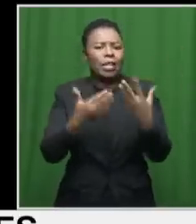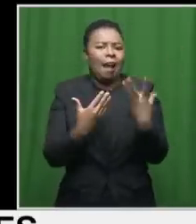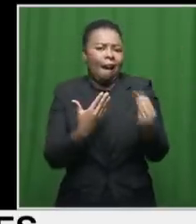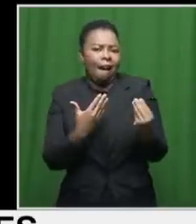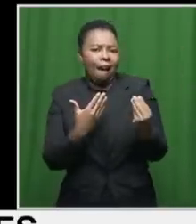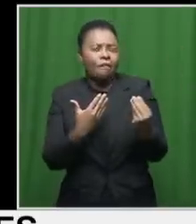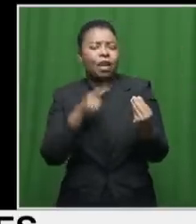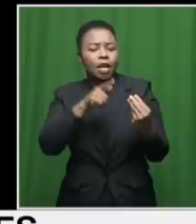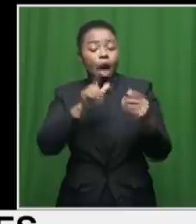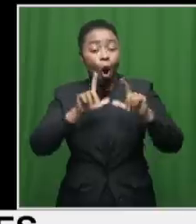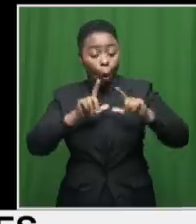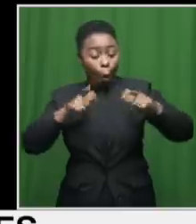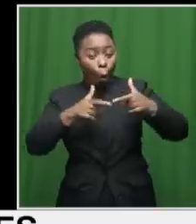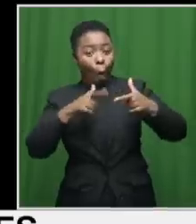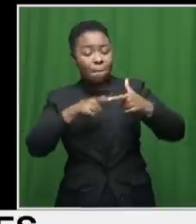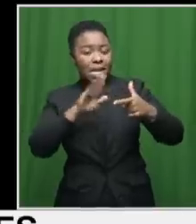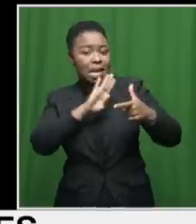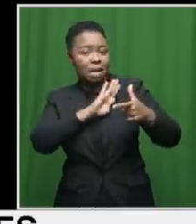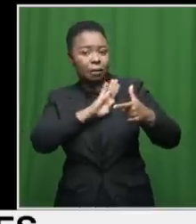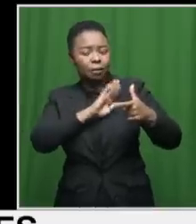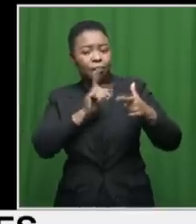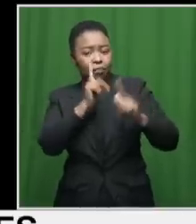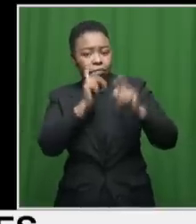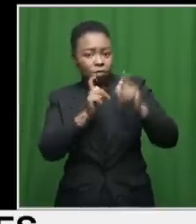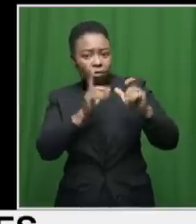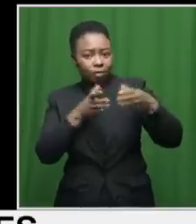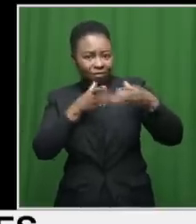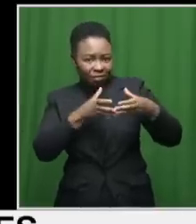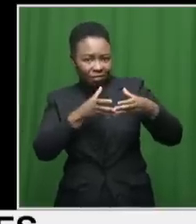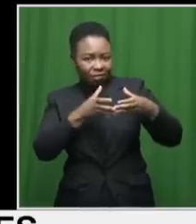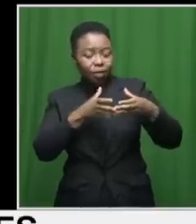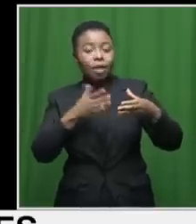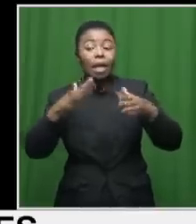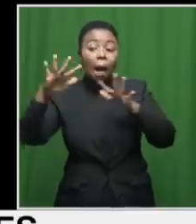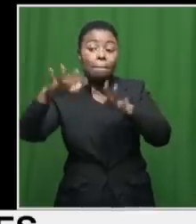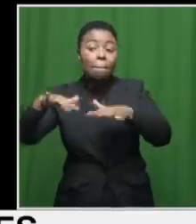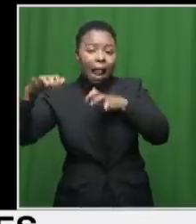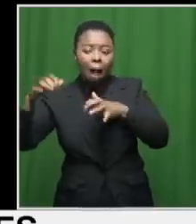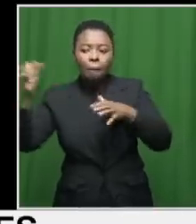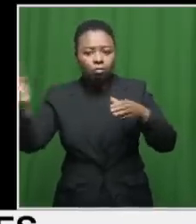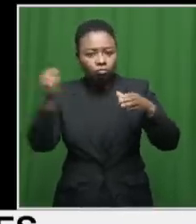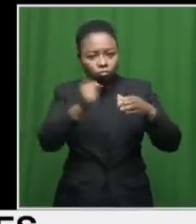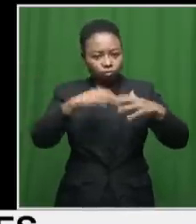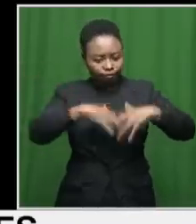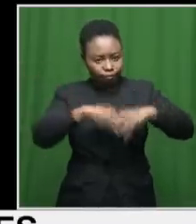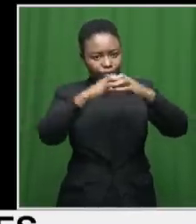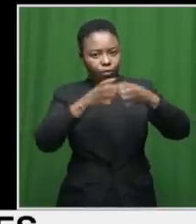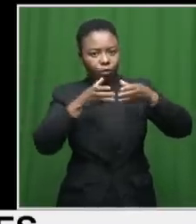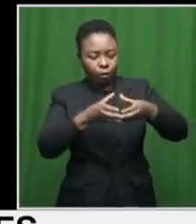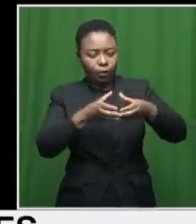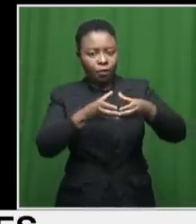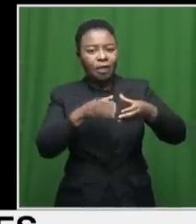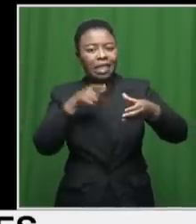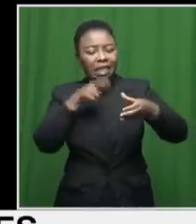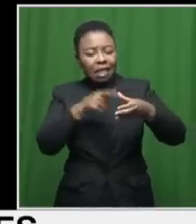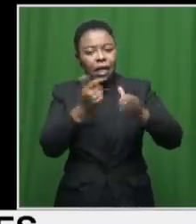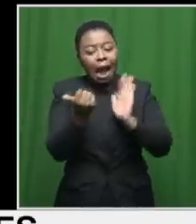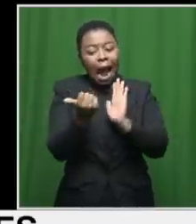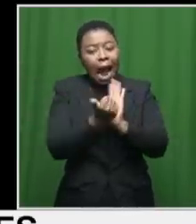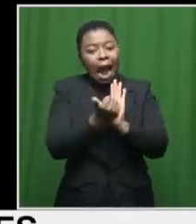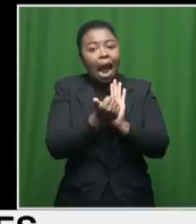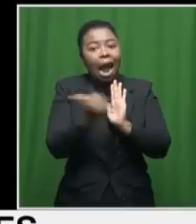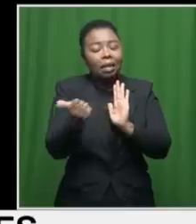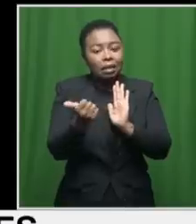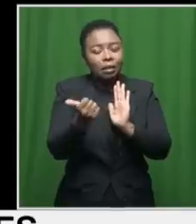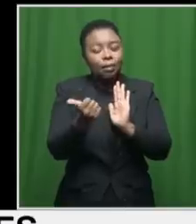Control Committee, which was created through an Act of Parliament, the National Conventional Arms Control Act 41